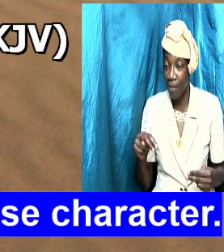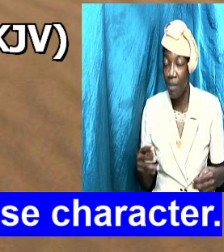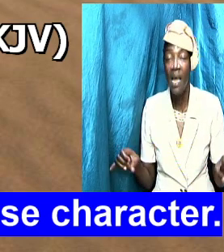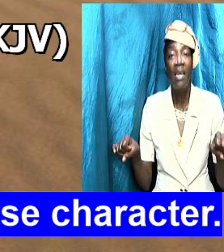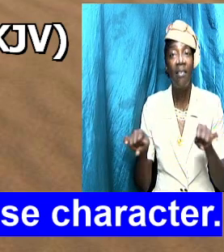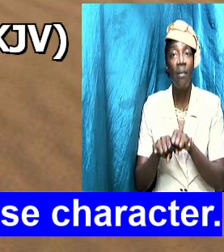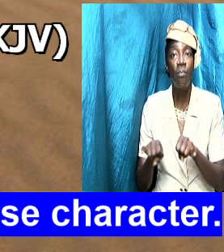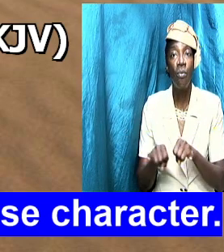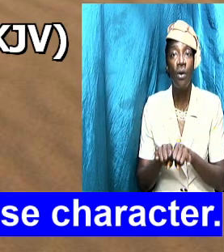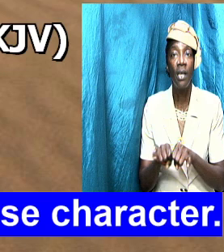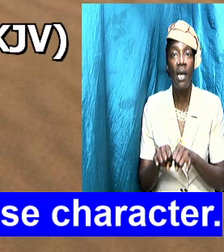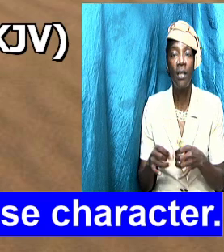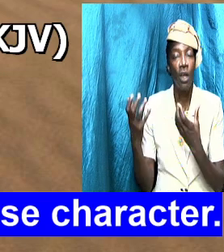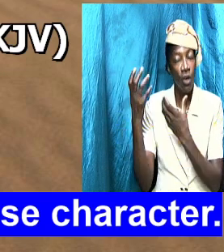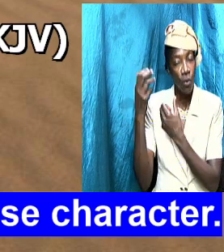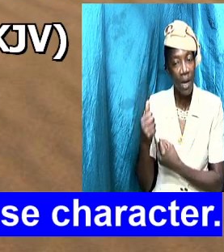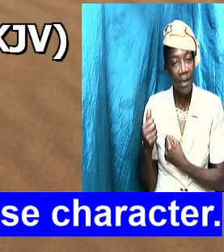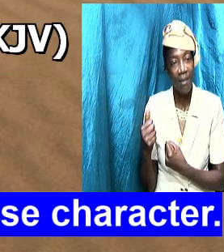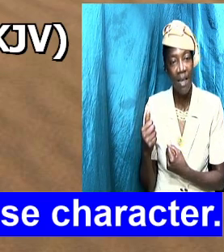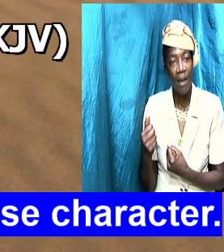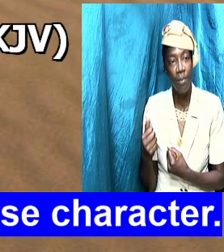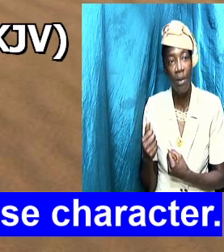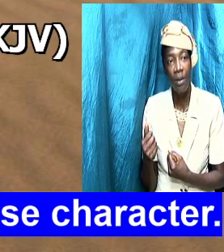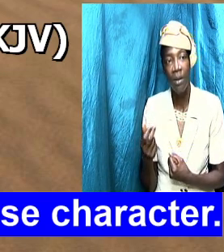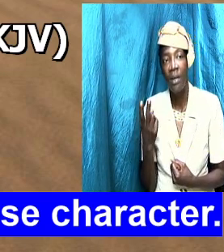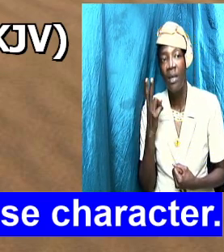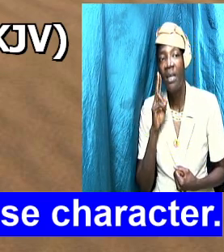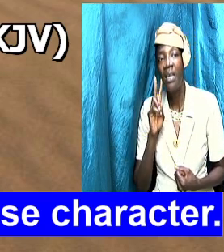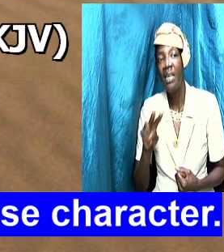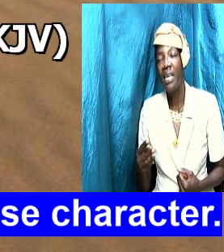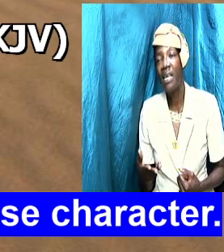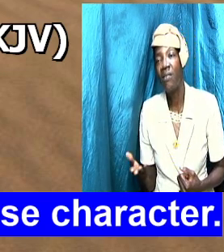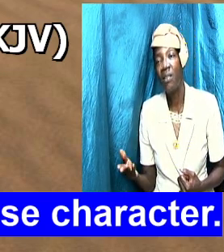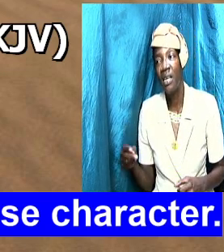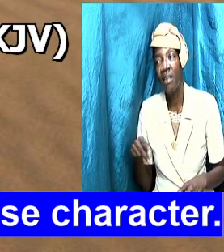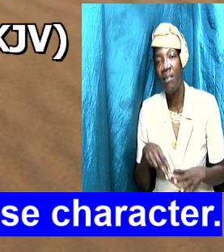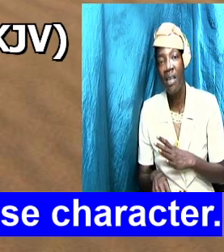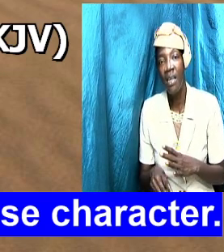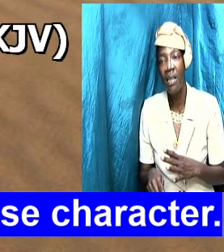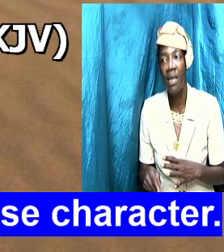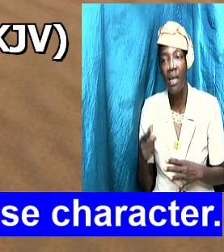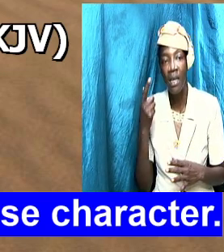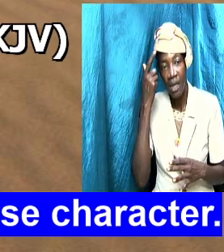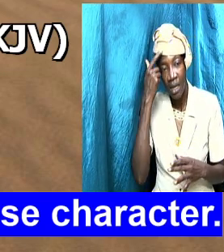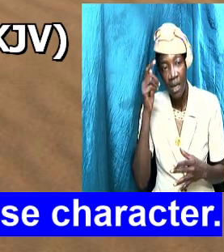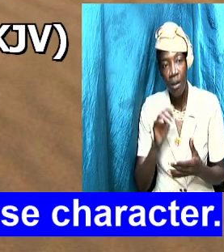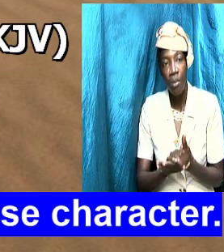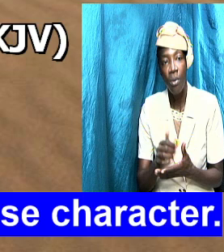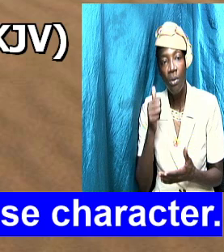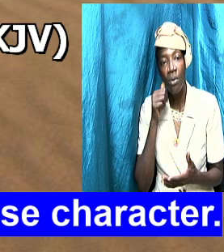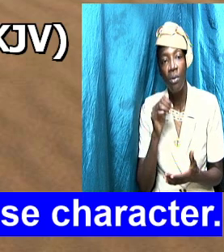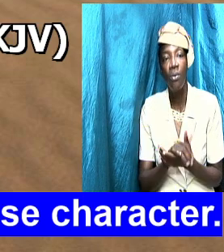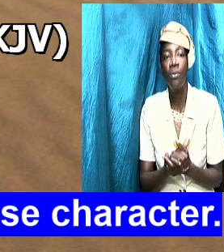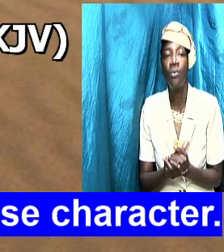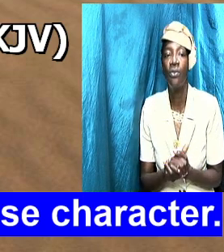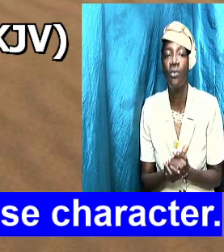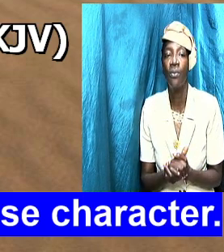to accept the negative things in your spouse's character it is a part